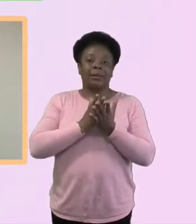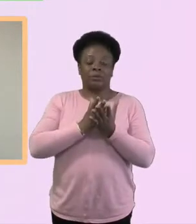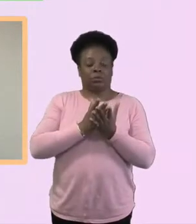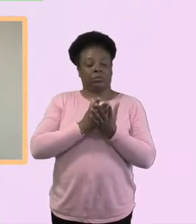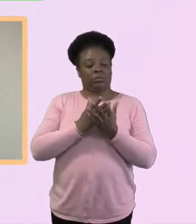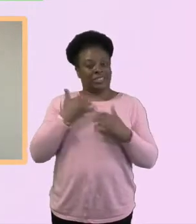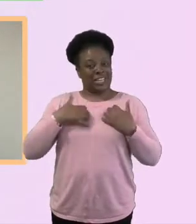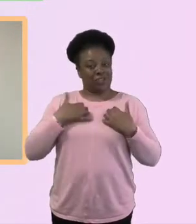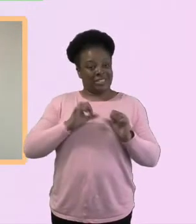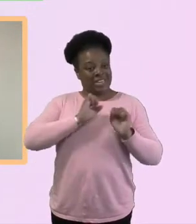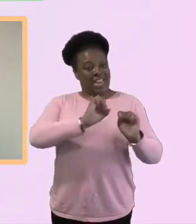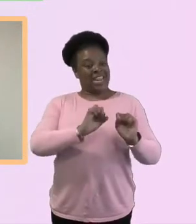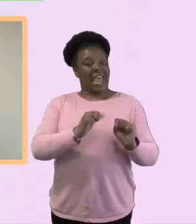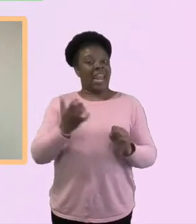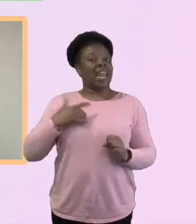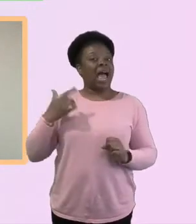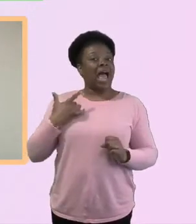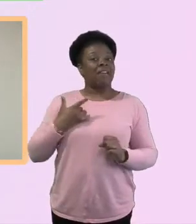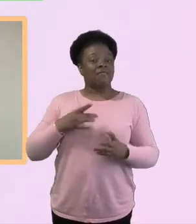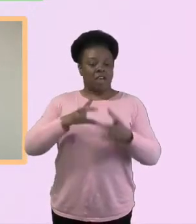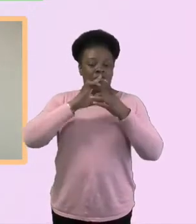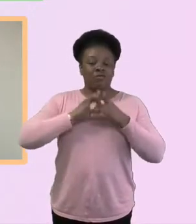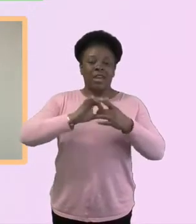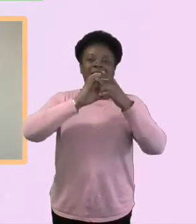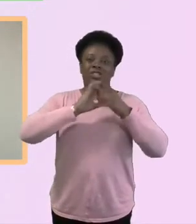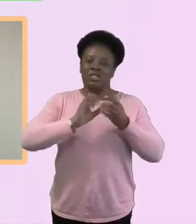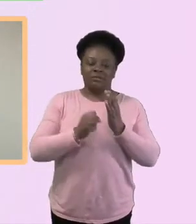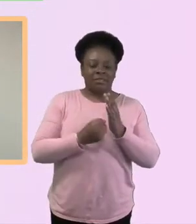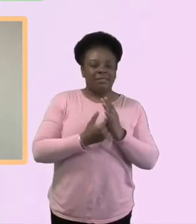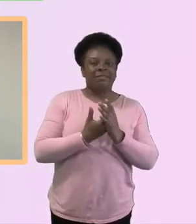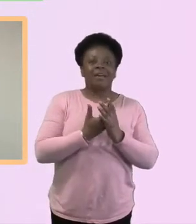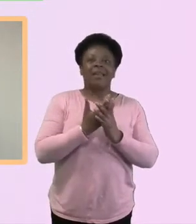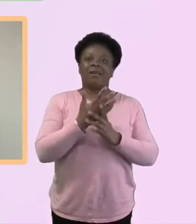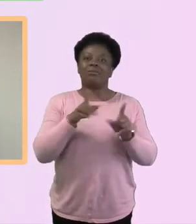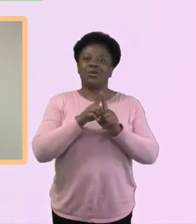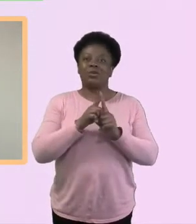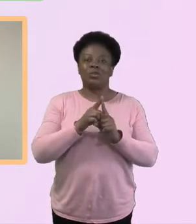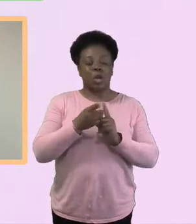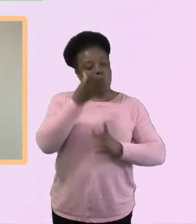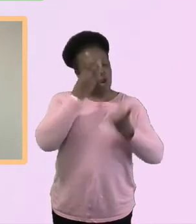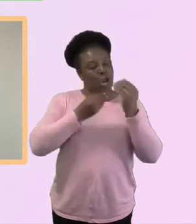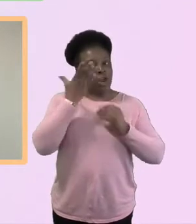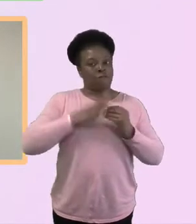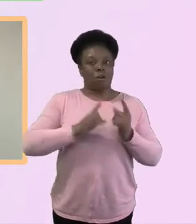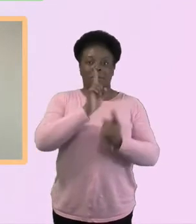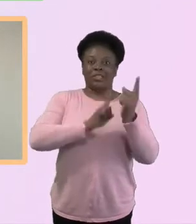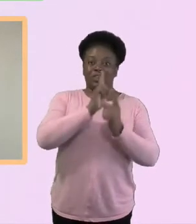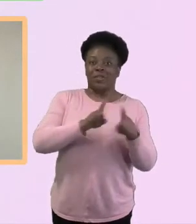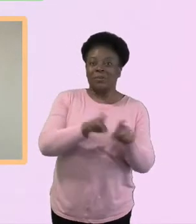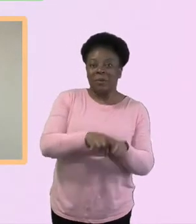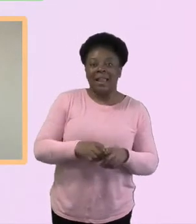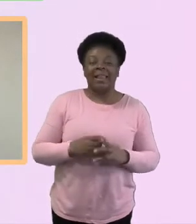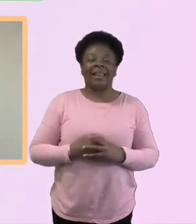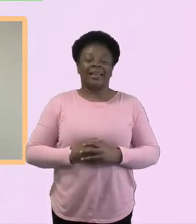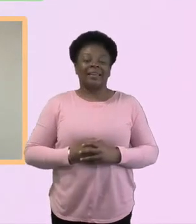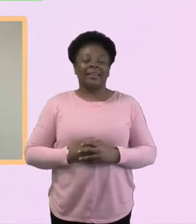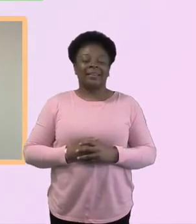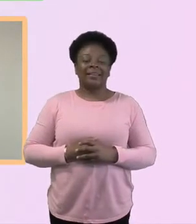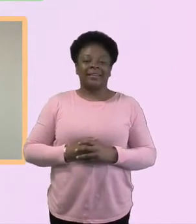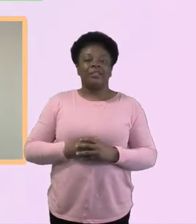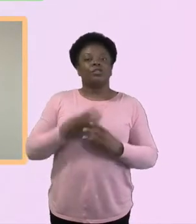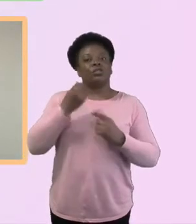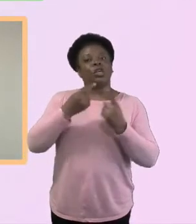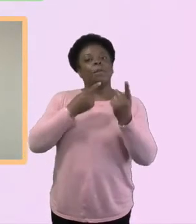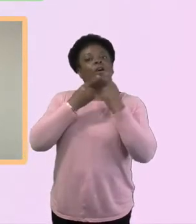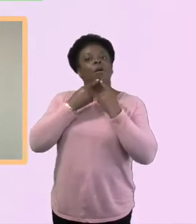knows what develops and what we learn in the process, which is fantastic. just want to read some comments that have been made